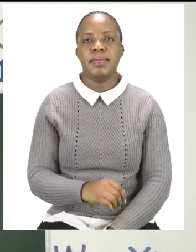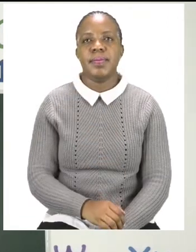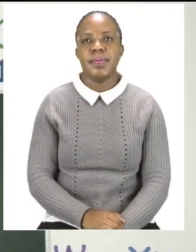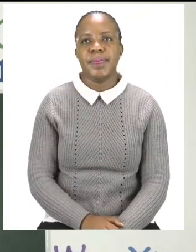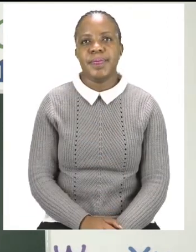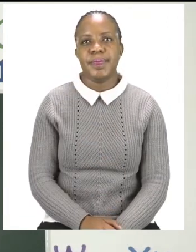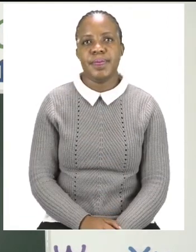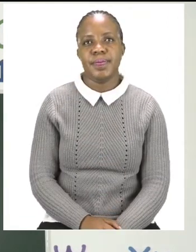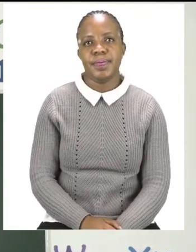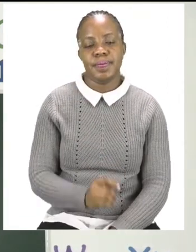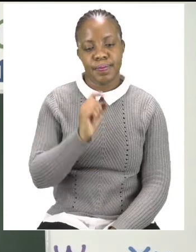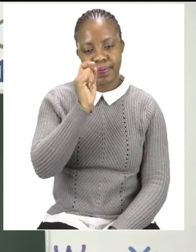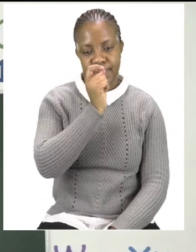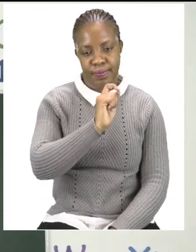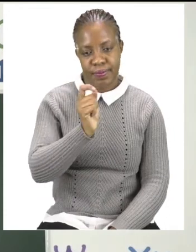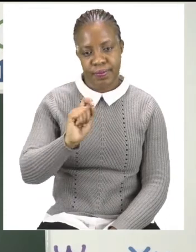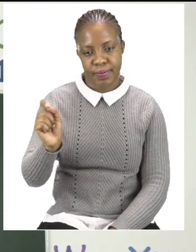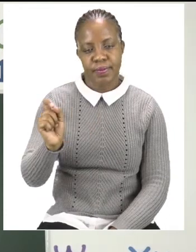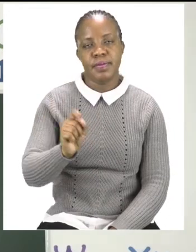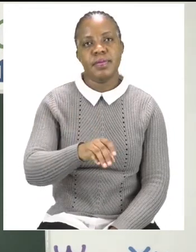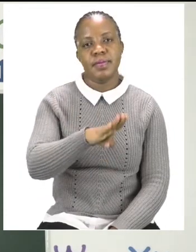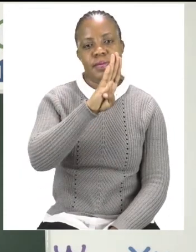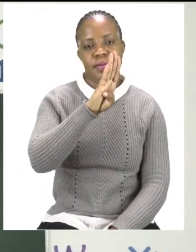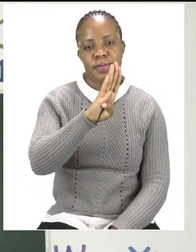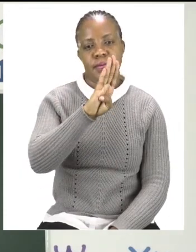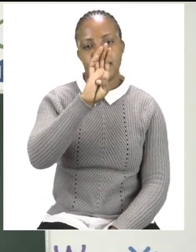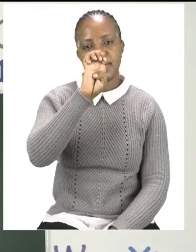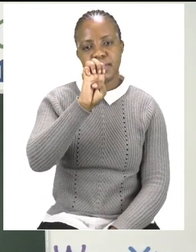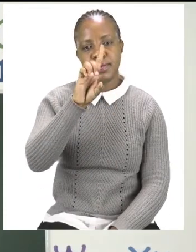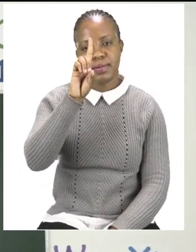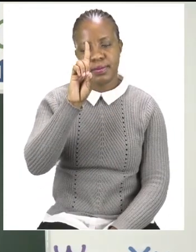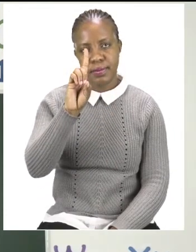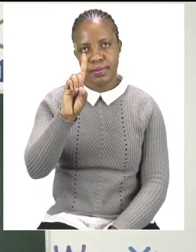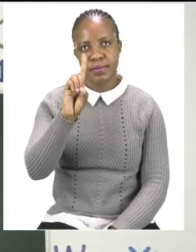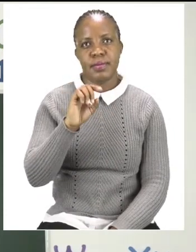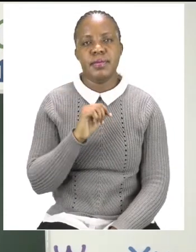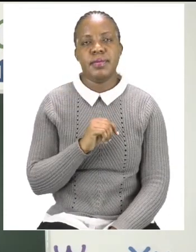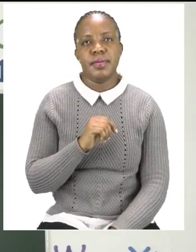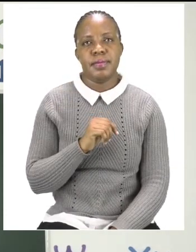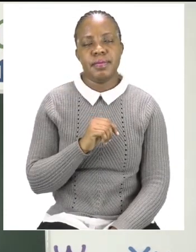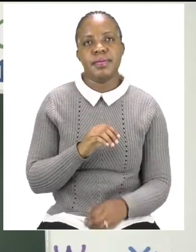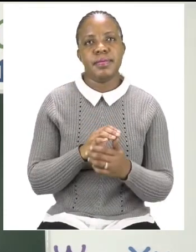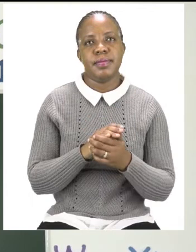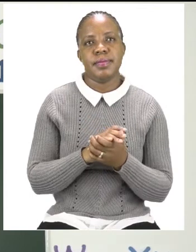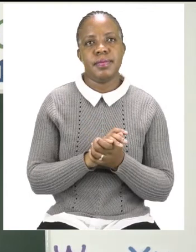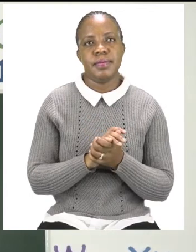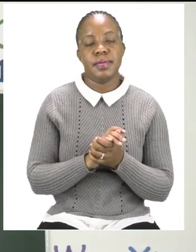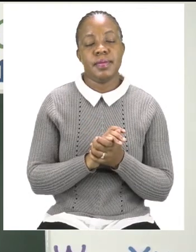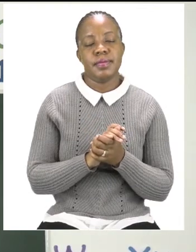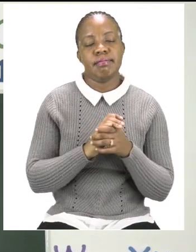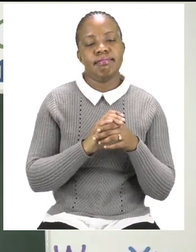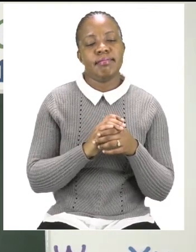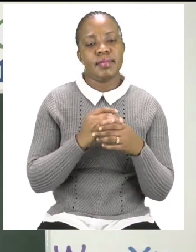Nice and round, up and down. And now, we have made the word